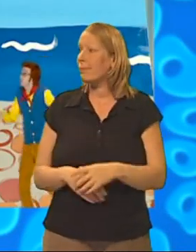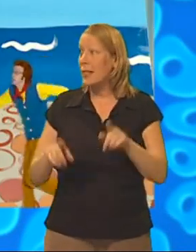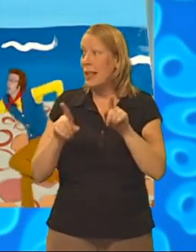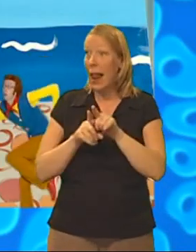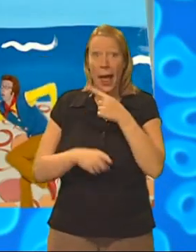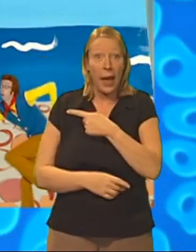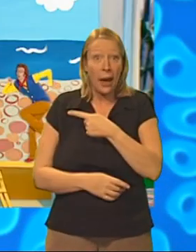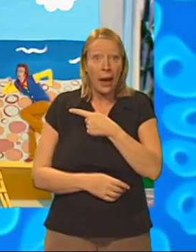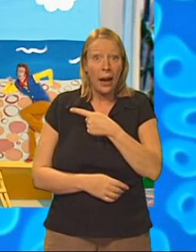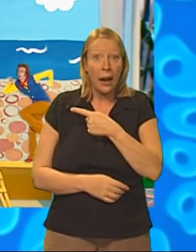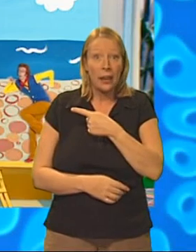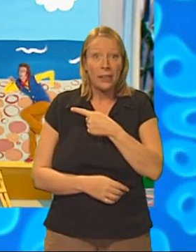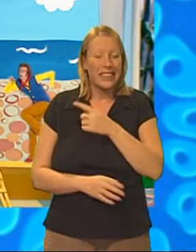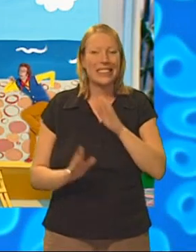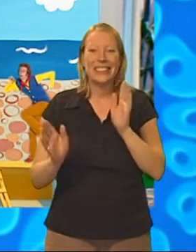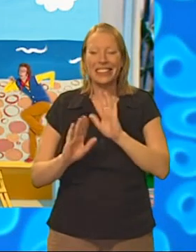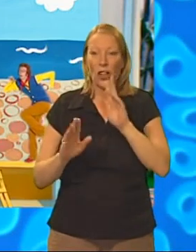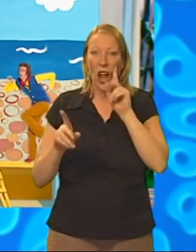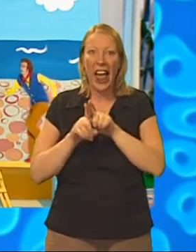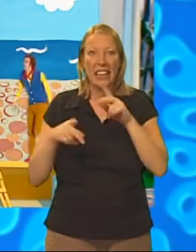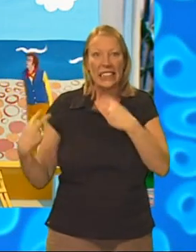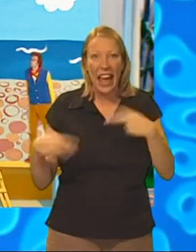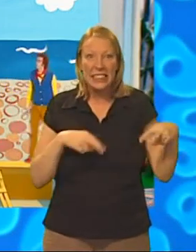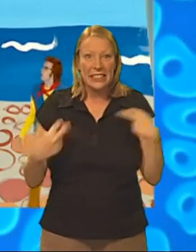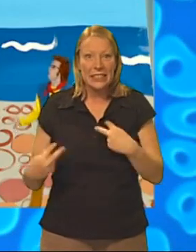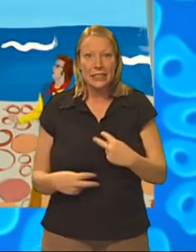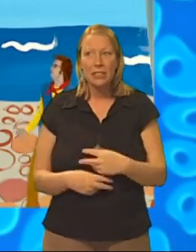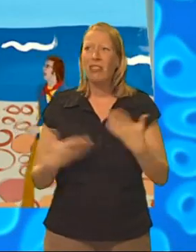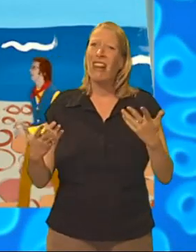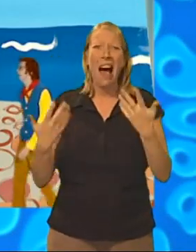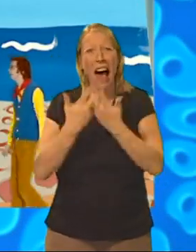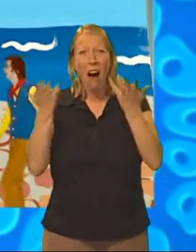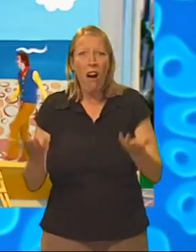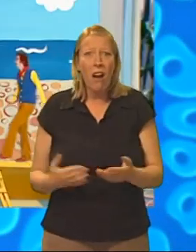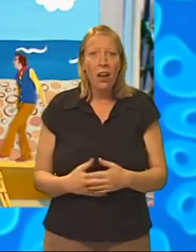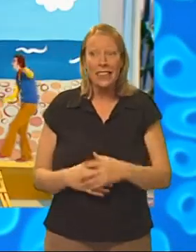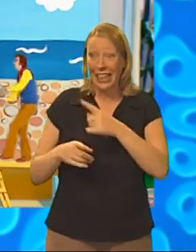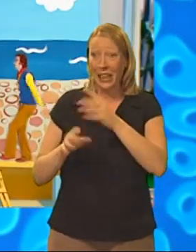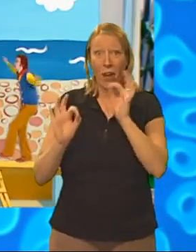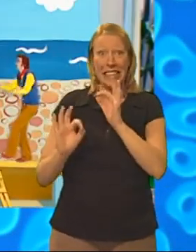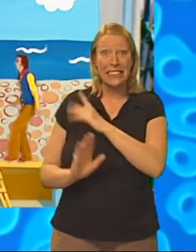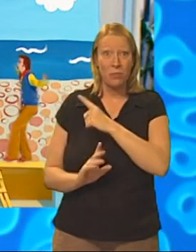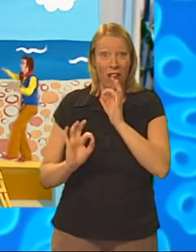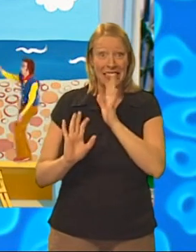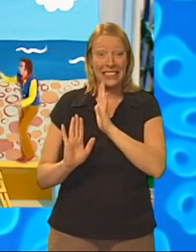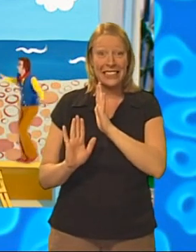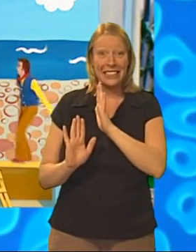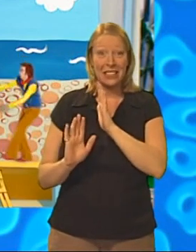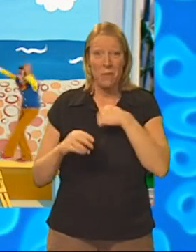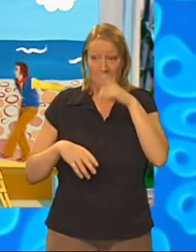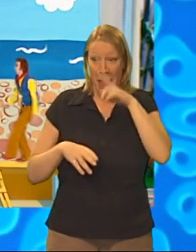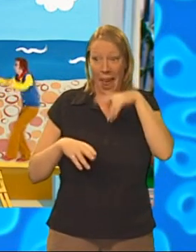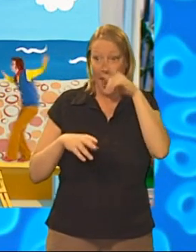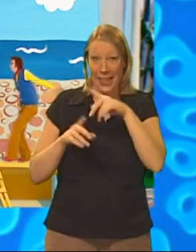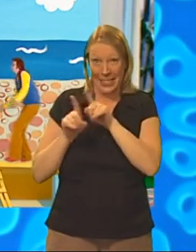this? No, now it looks like you're dancing, Small. Well, what then? That's it. Perfect. Stay like that and I'll paint